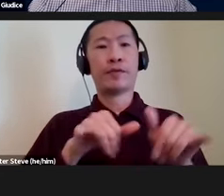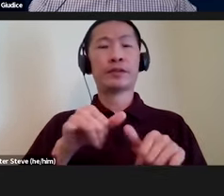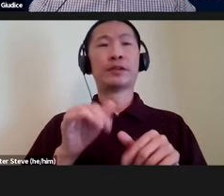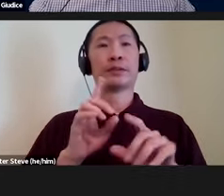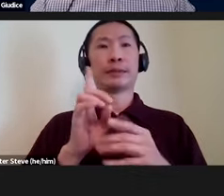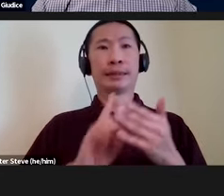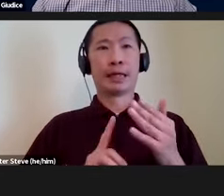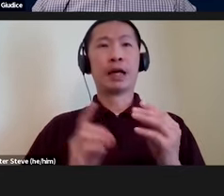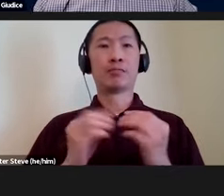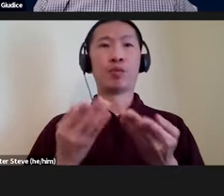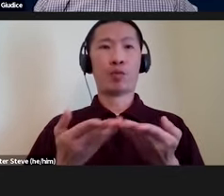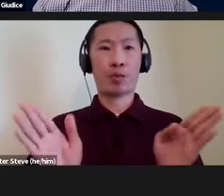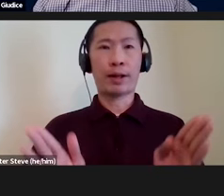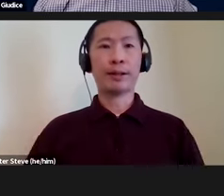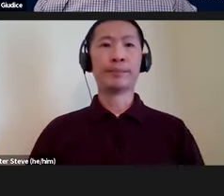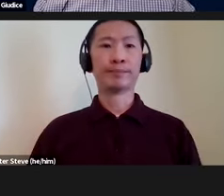broadly.